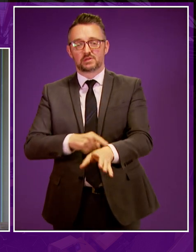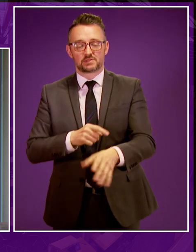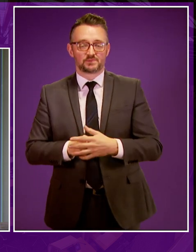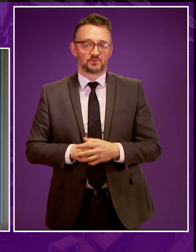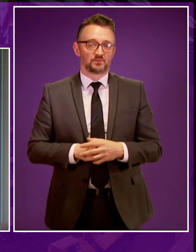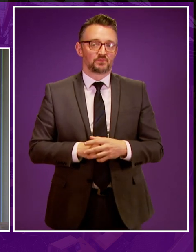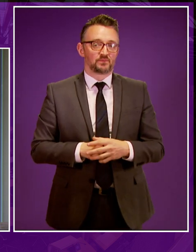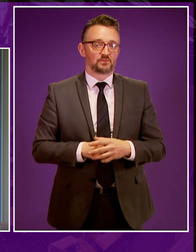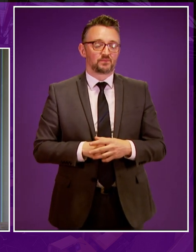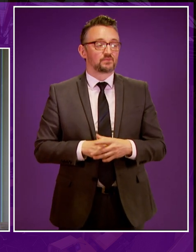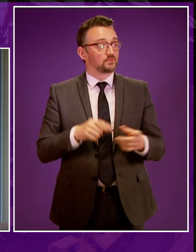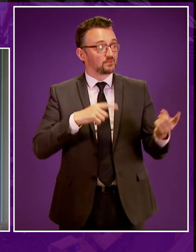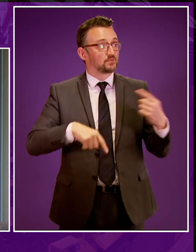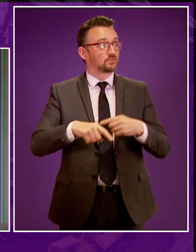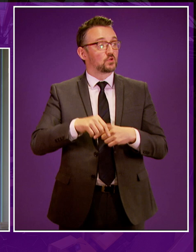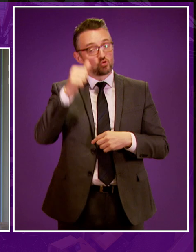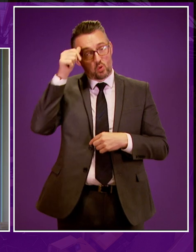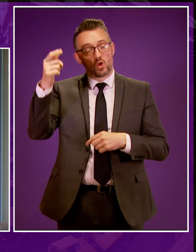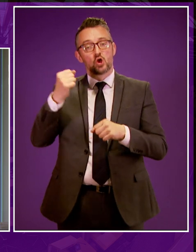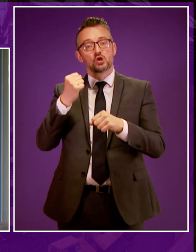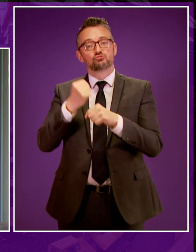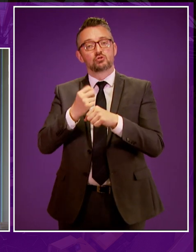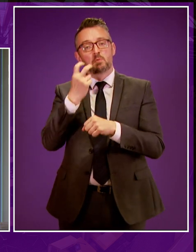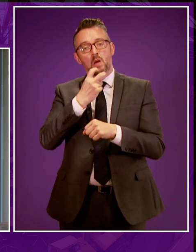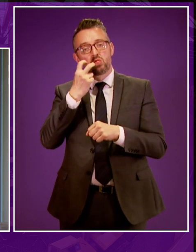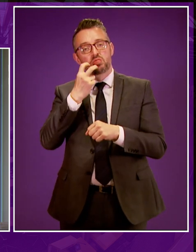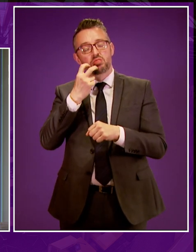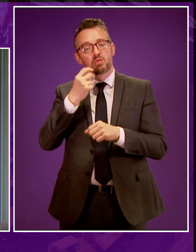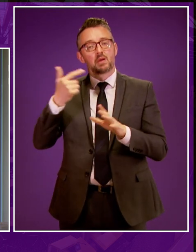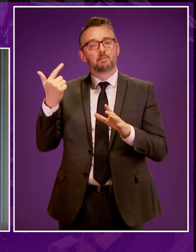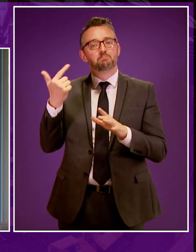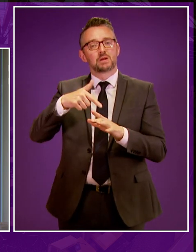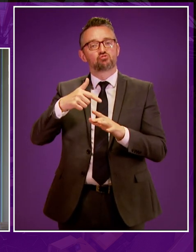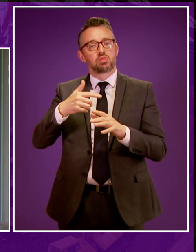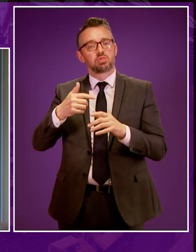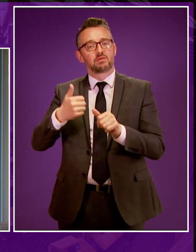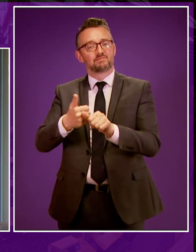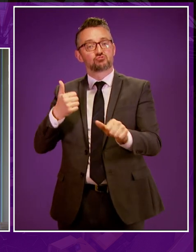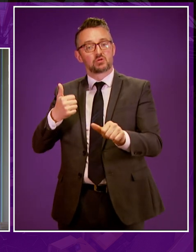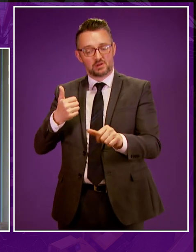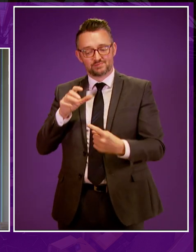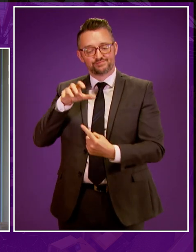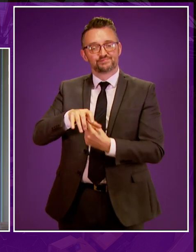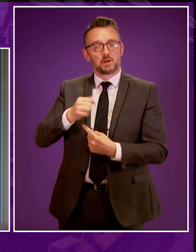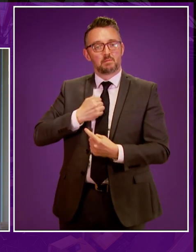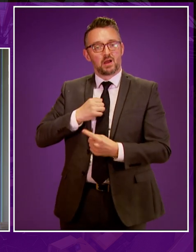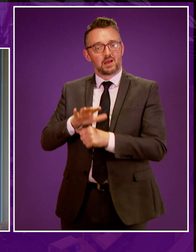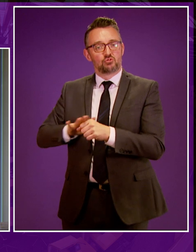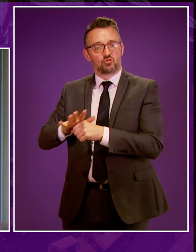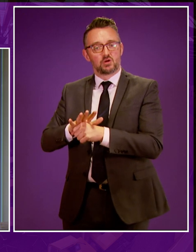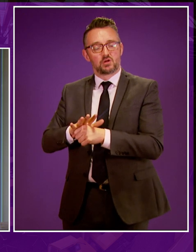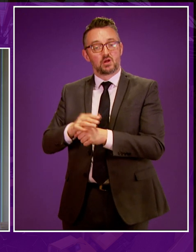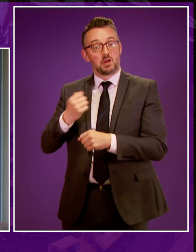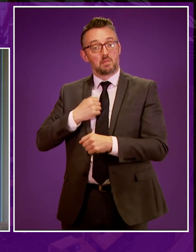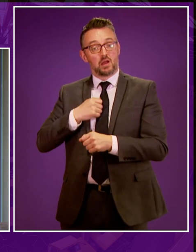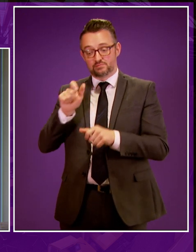Members will no doubt be aware that the Grangemouth refinery and petrochemical sites are situated within my Falkirk East constituency, and